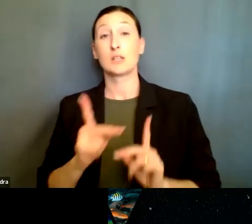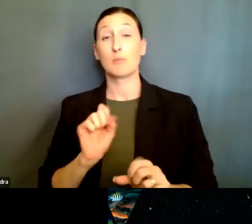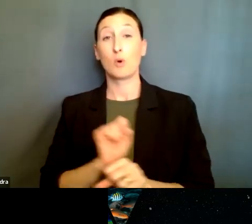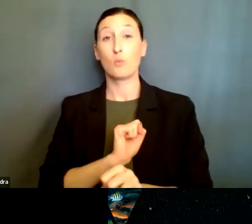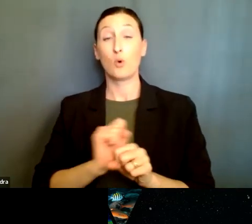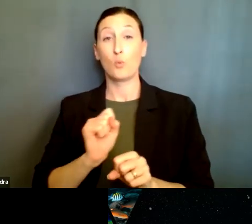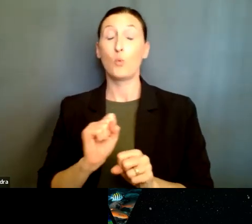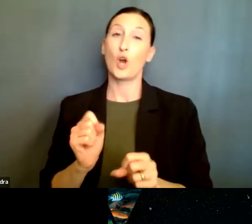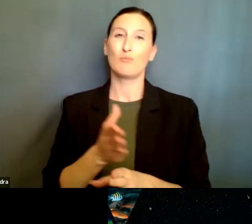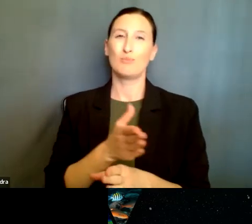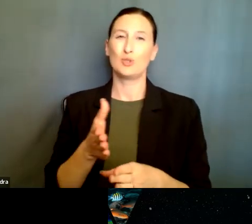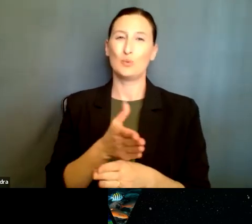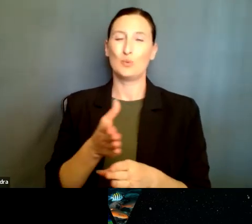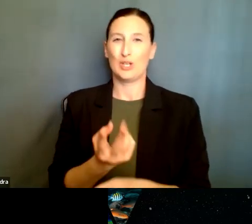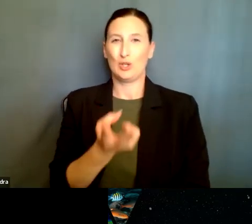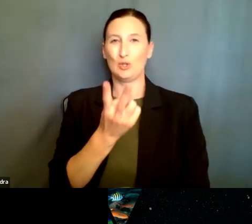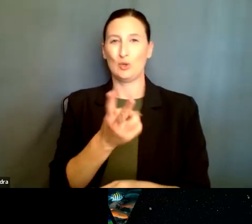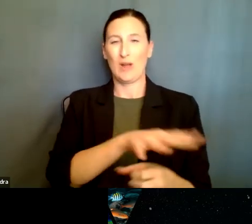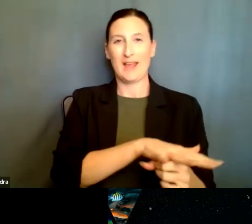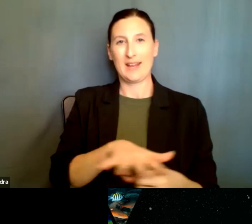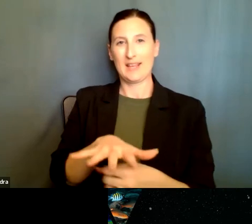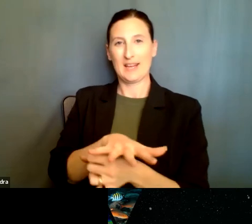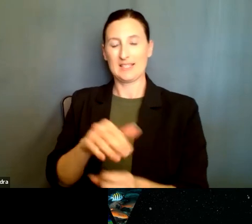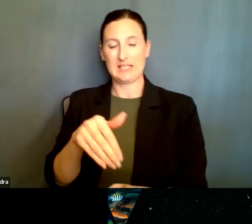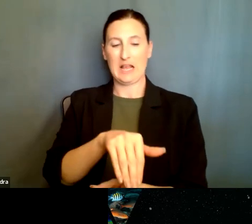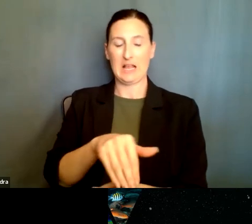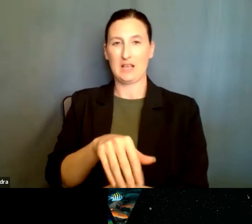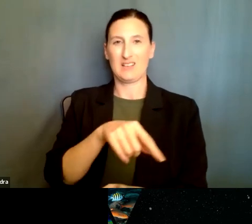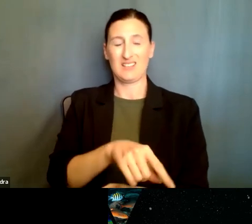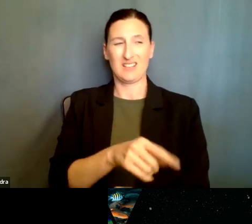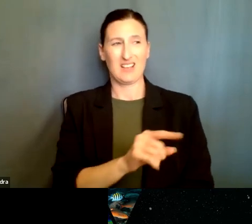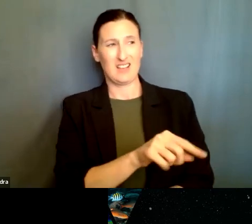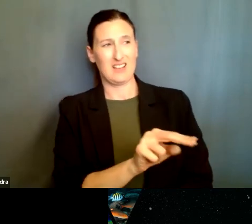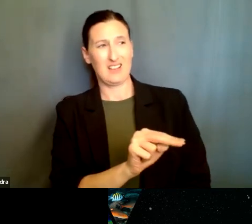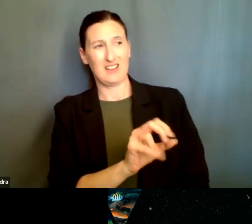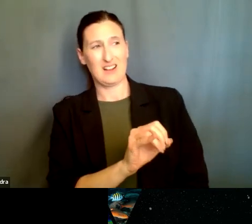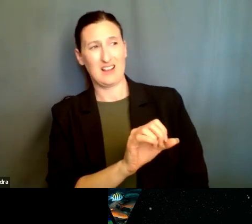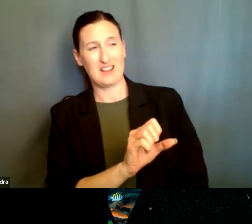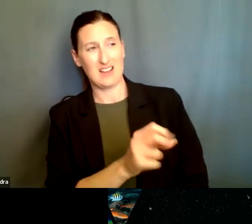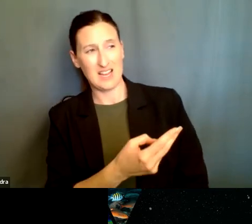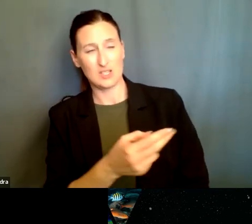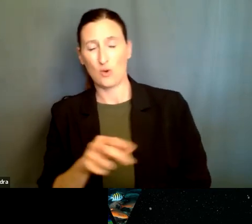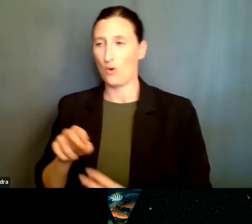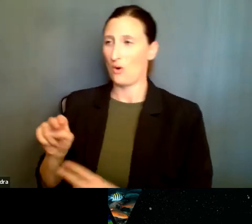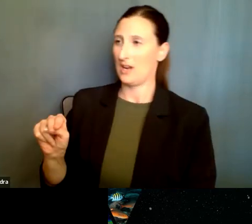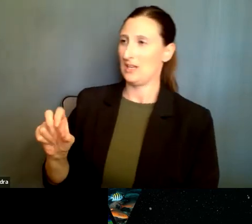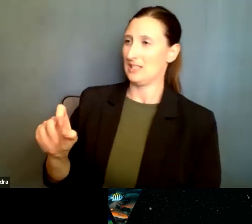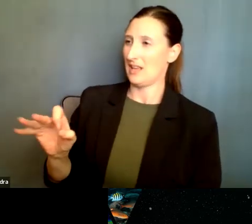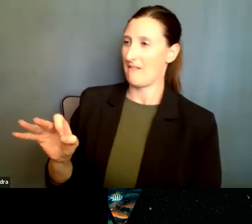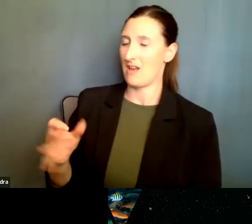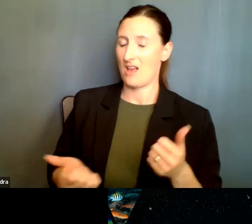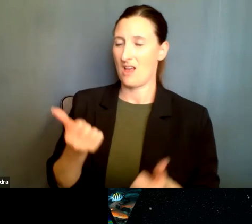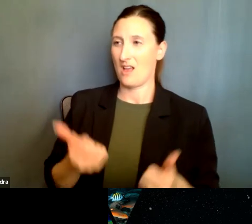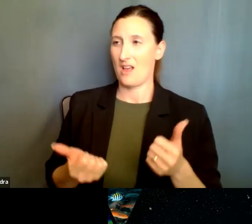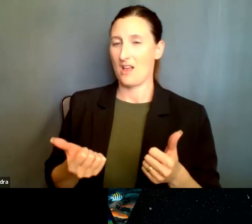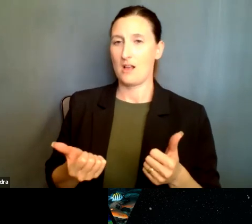two different areas. In this case, the question about, uh, is whether you should go to NIH or the NSF, right? But even within NSF, one can